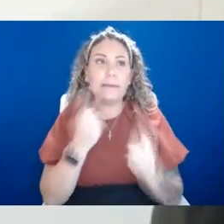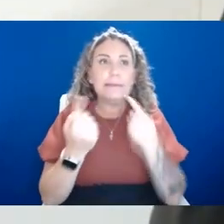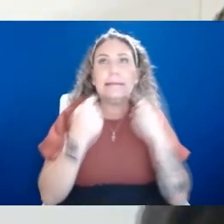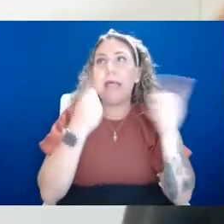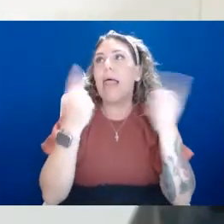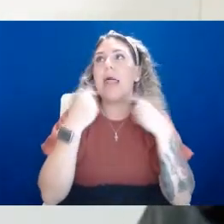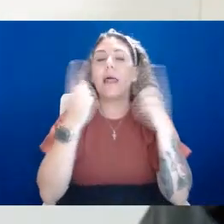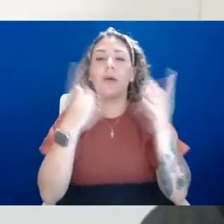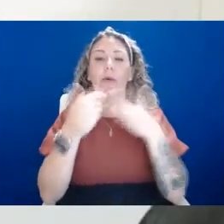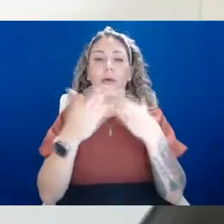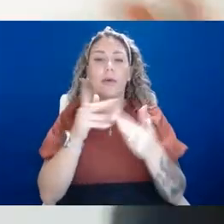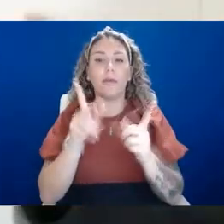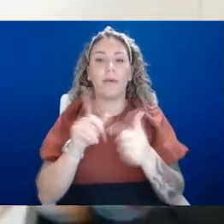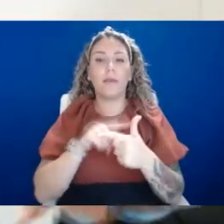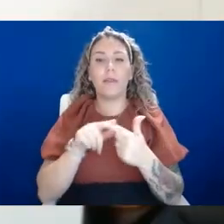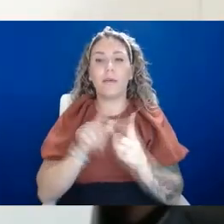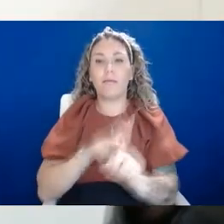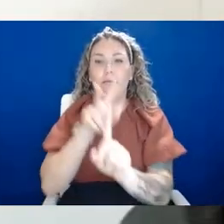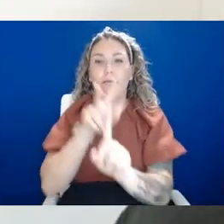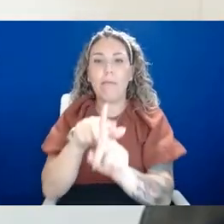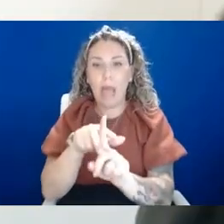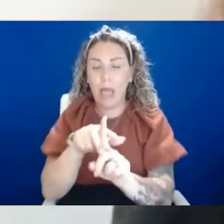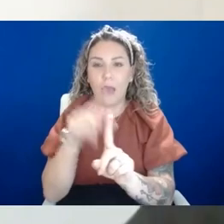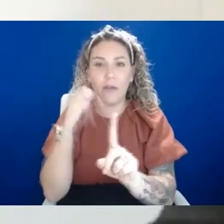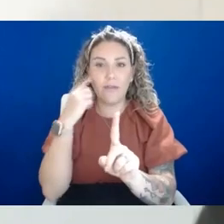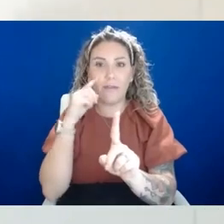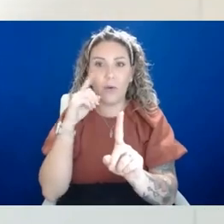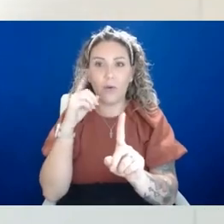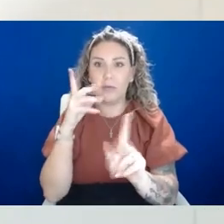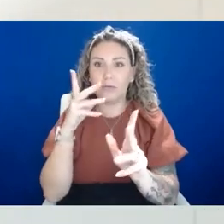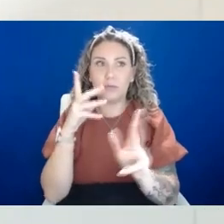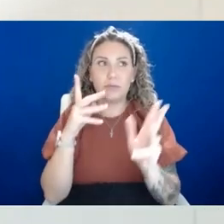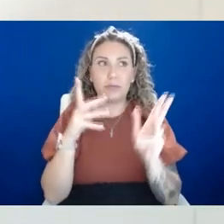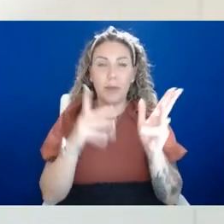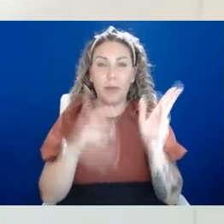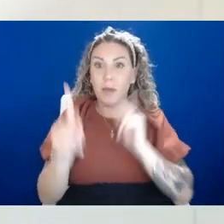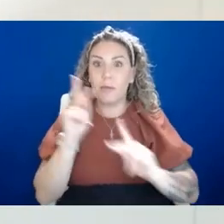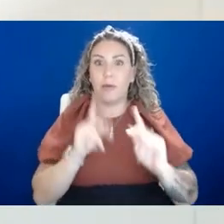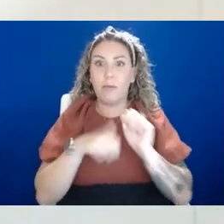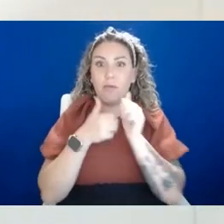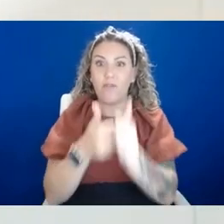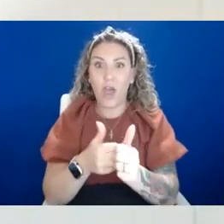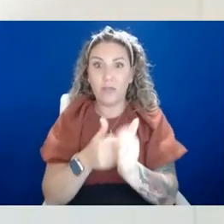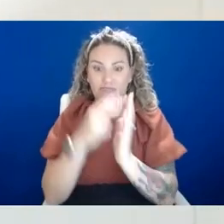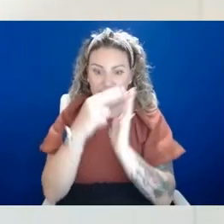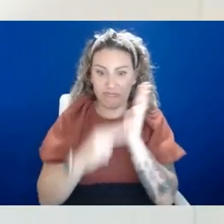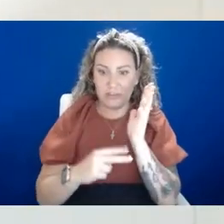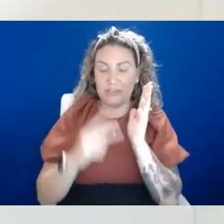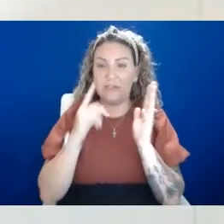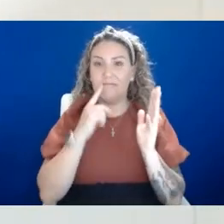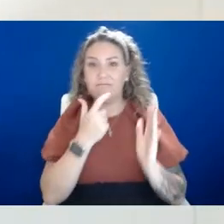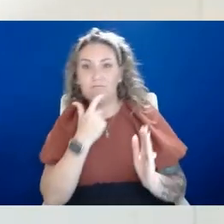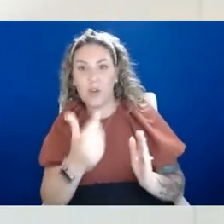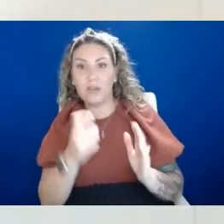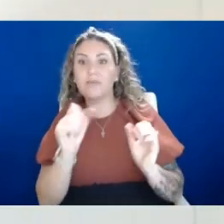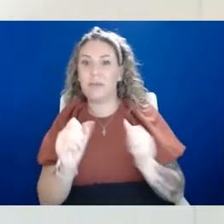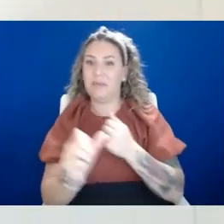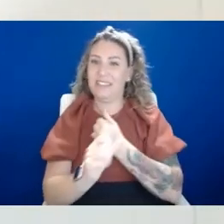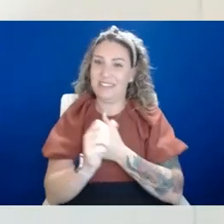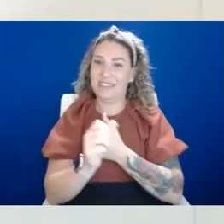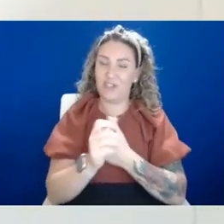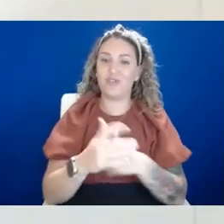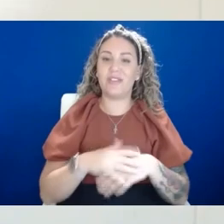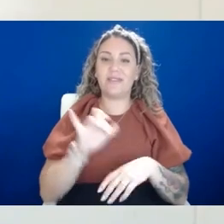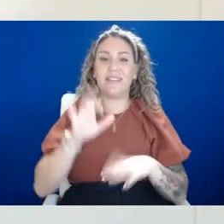then applying that to the, uh, to like the 2 million people that are following them. Cause I believe that can be very dangerous. So that's where the